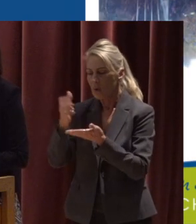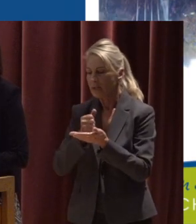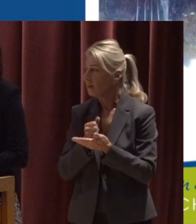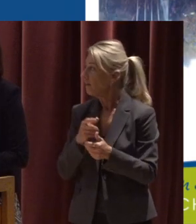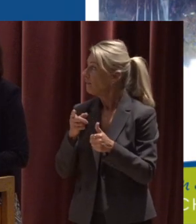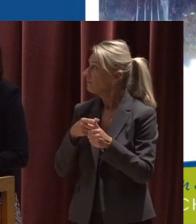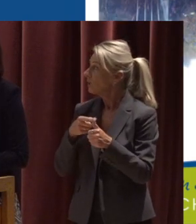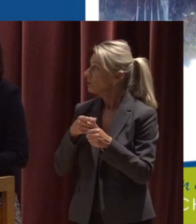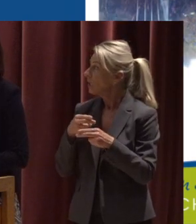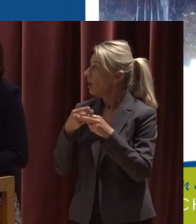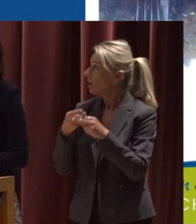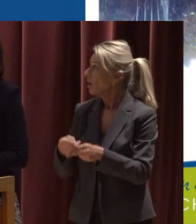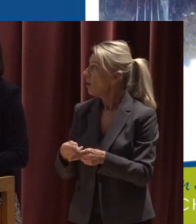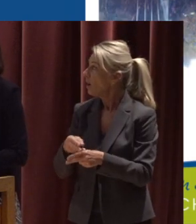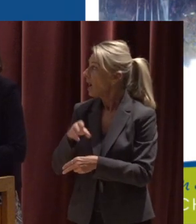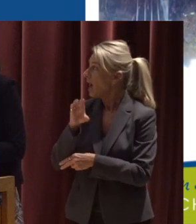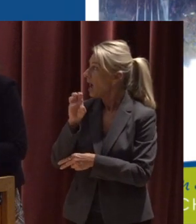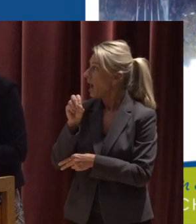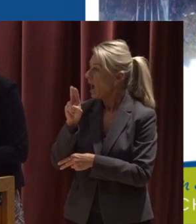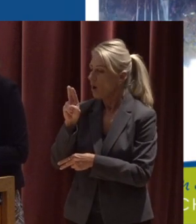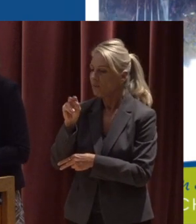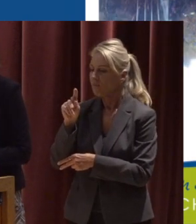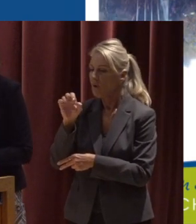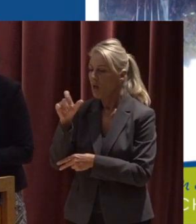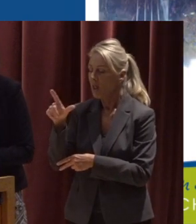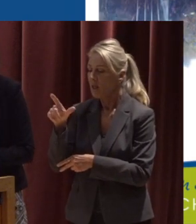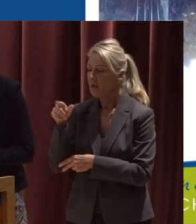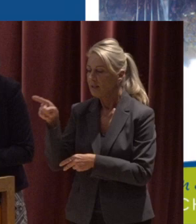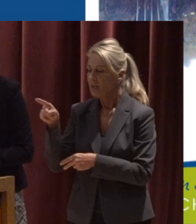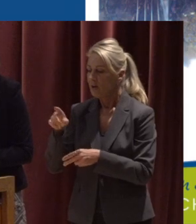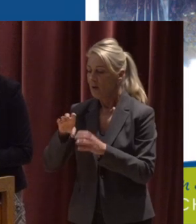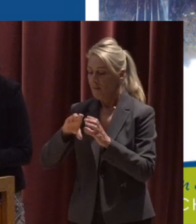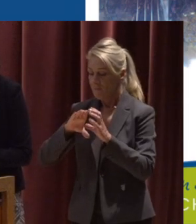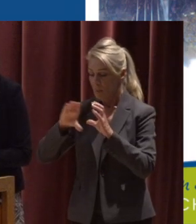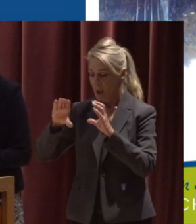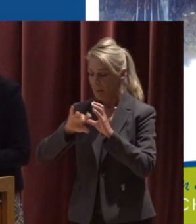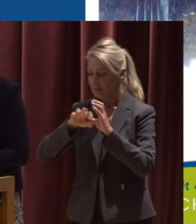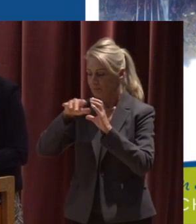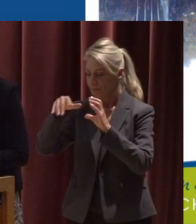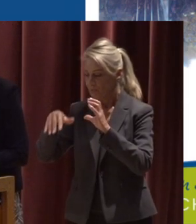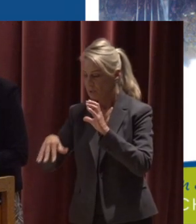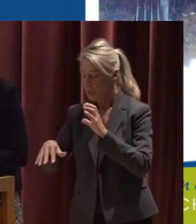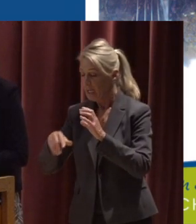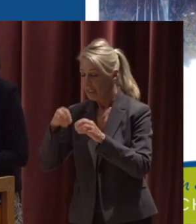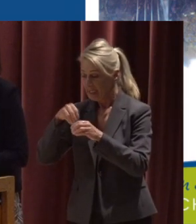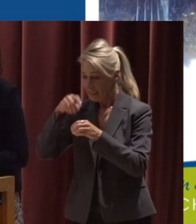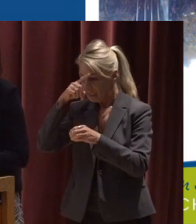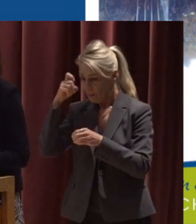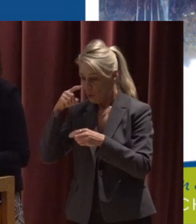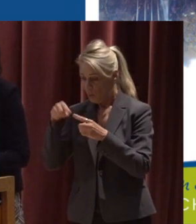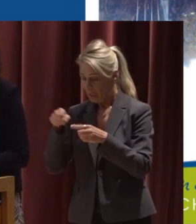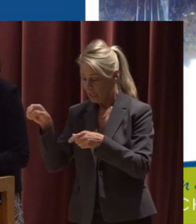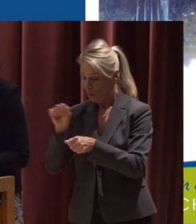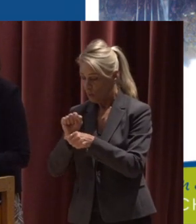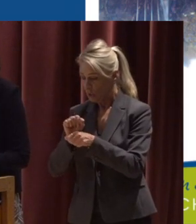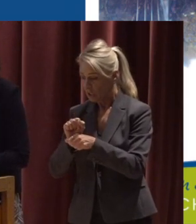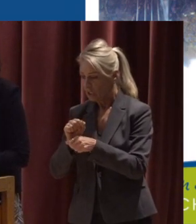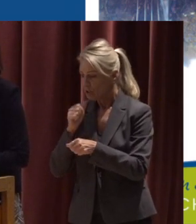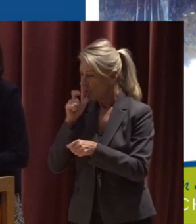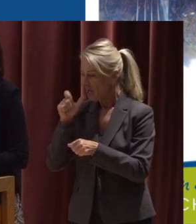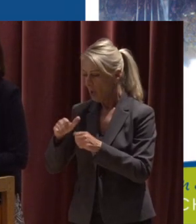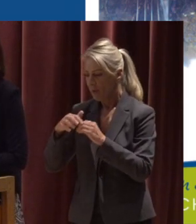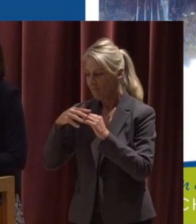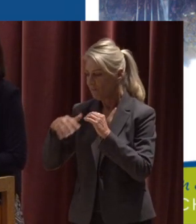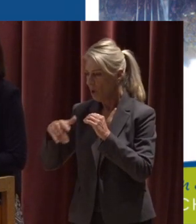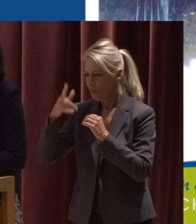outfalls Outfalls are pipes that lead from streets onto the streams In the summer when the stream crew works They generally shouldn't be flowing as we